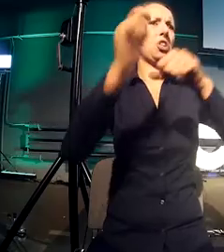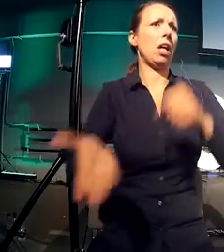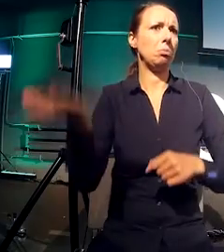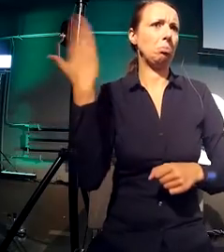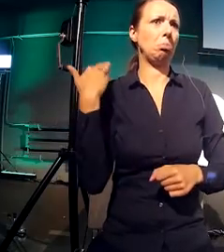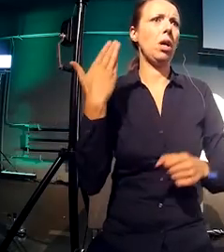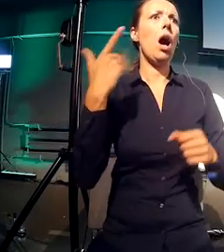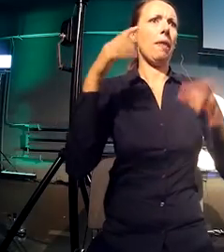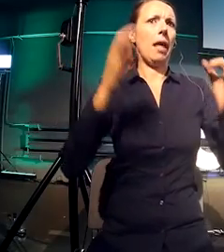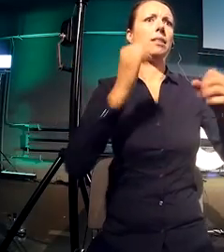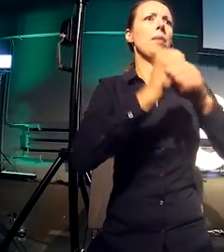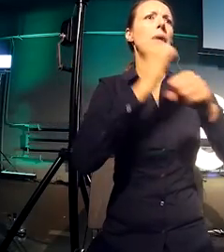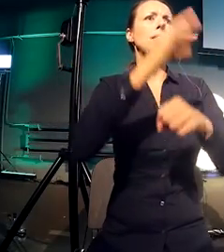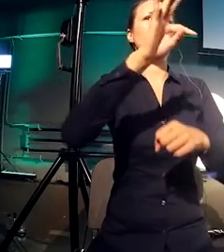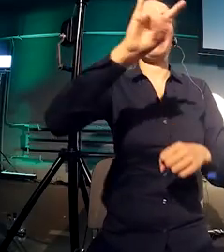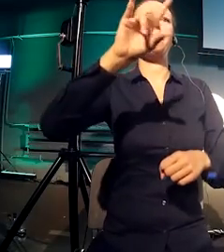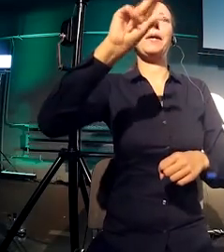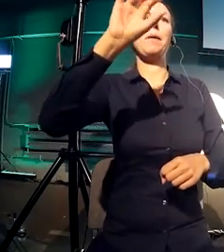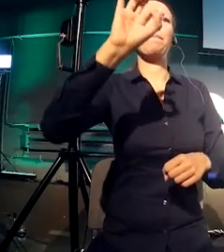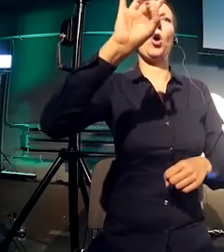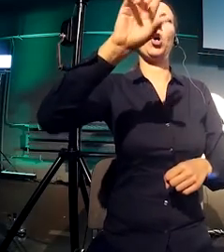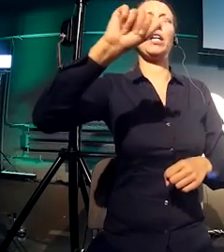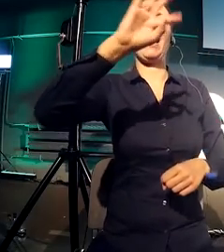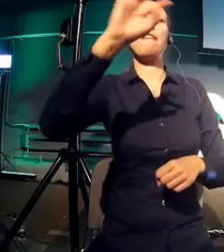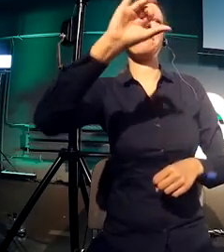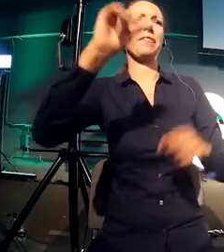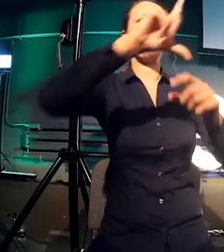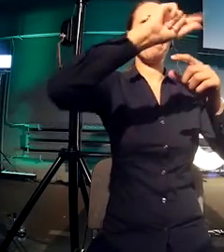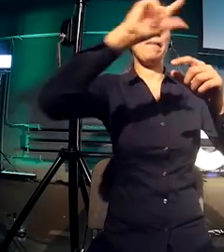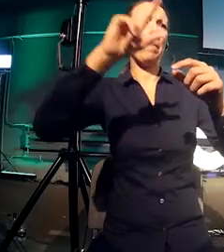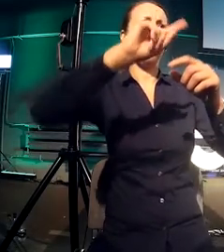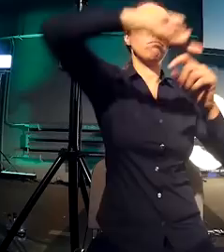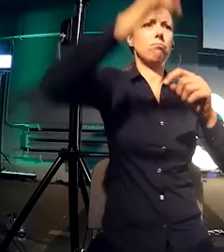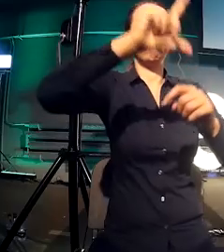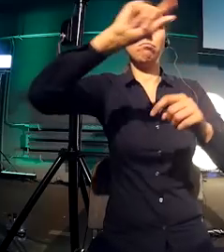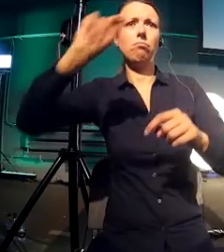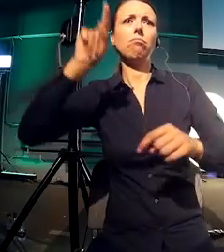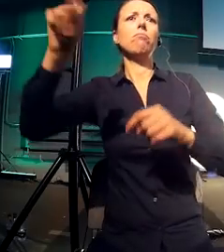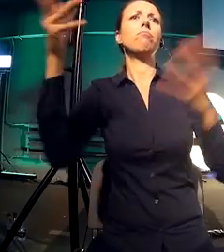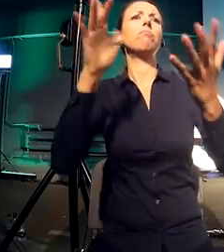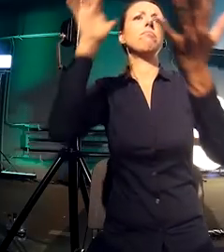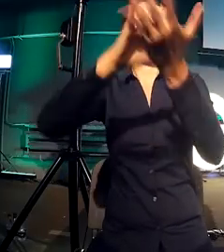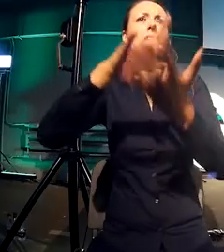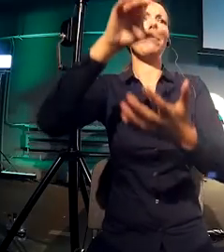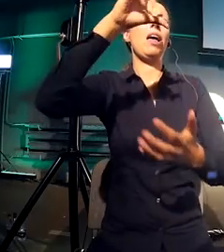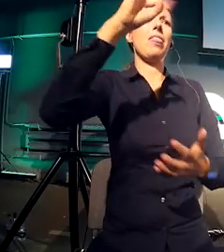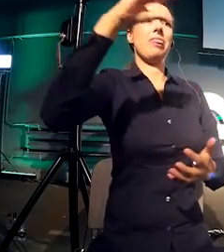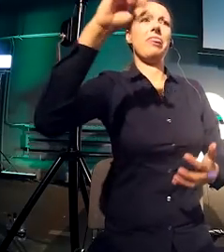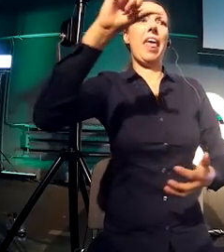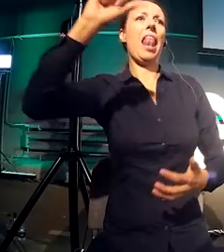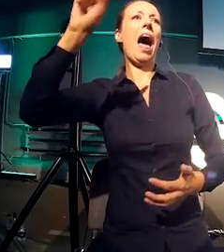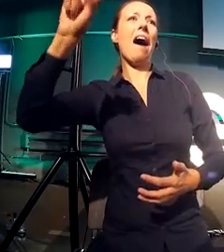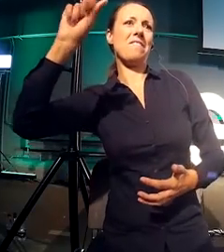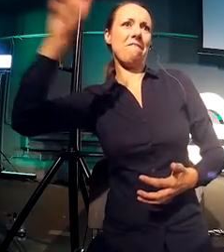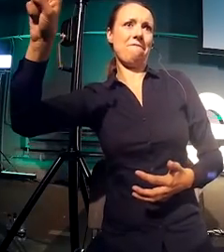amazing fonts. And he was my first teacher on my first week of school at Shankar College. And as